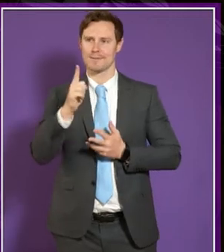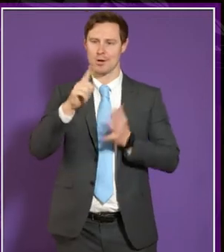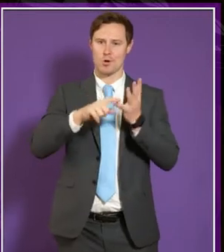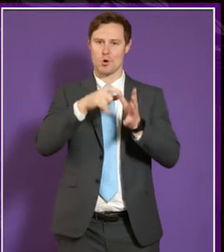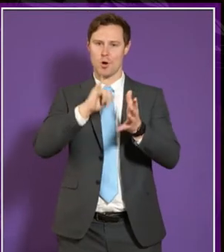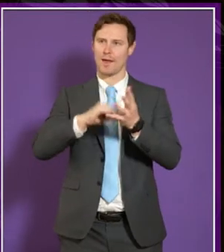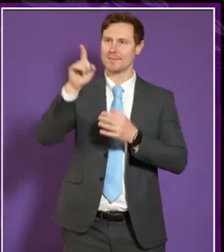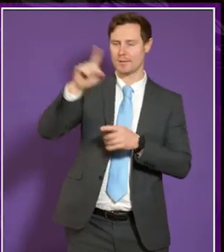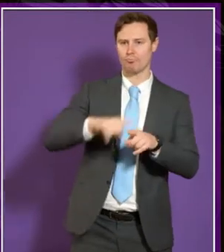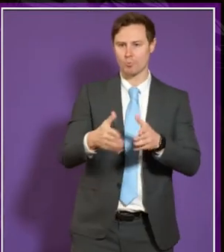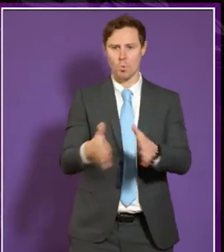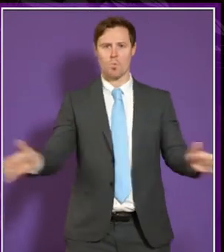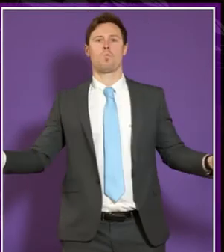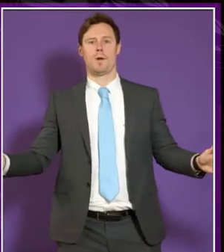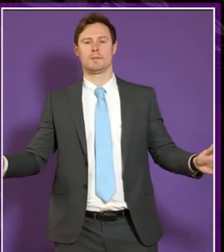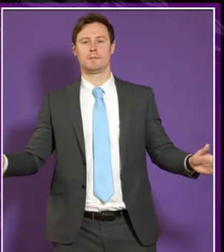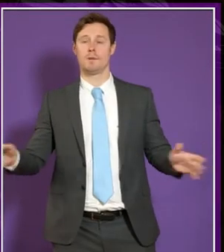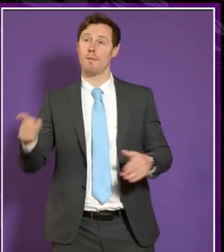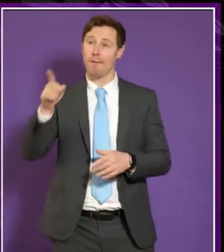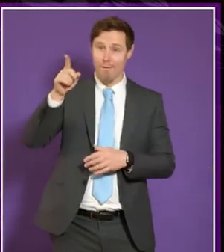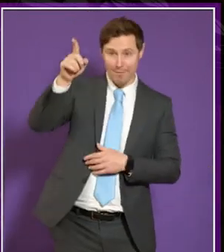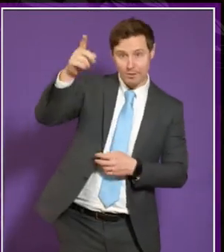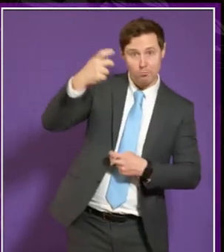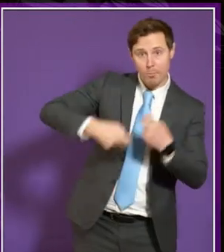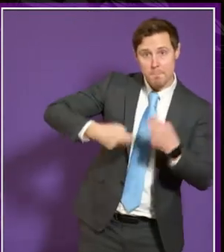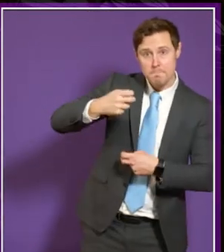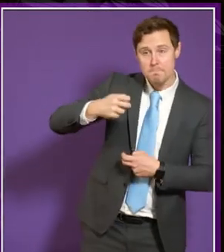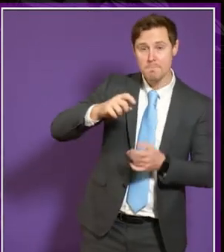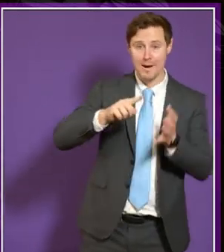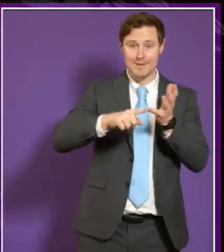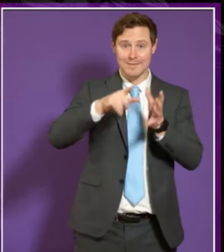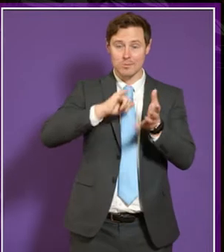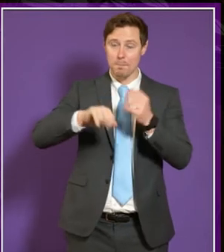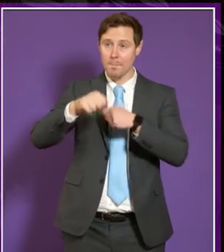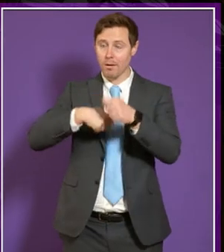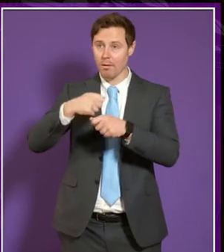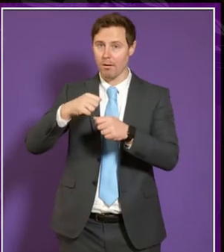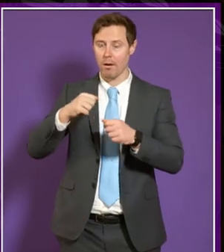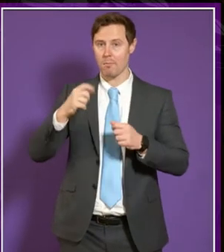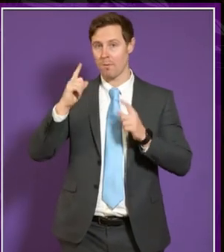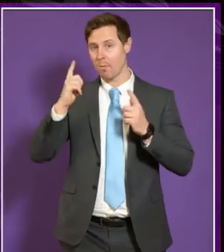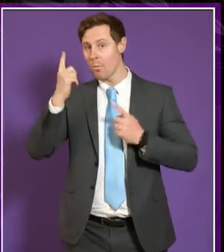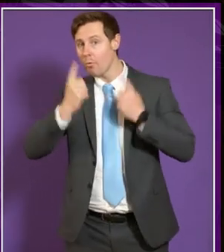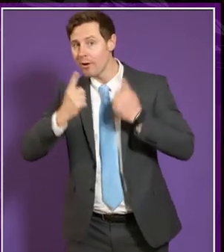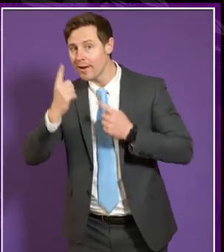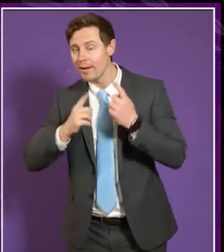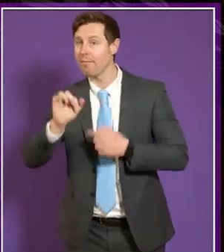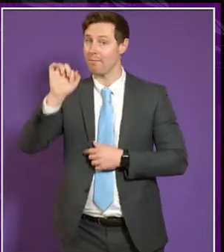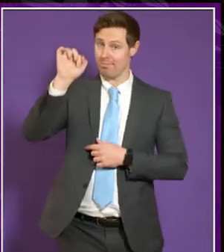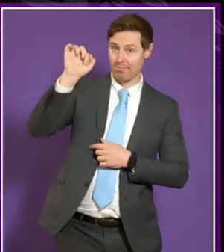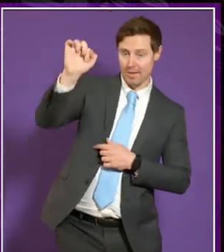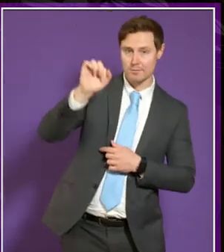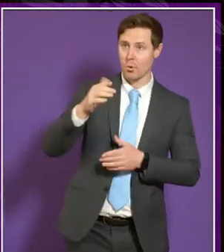widening access is that a problem is is this an organization in distress and is that going to be a barrier to uh